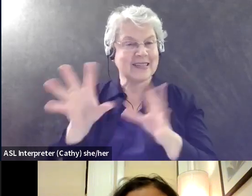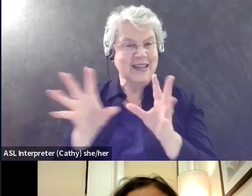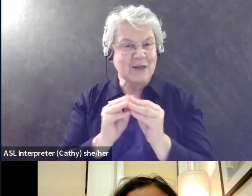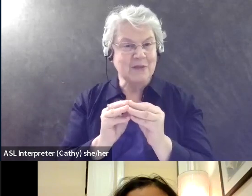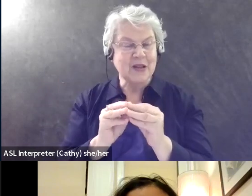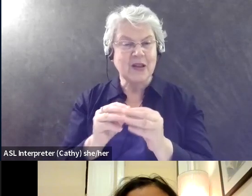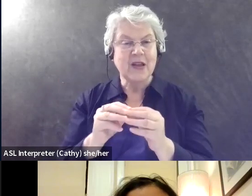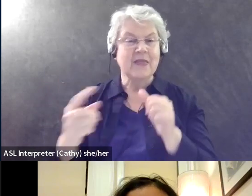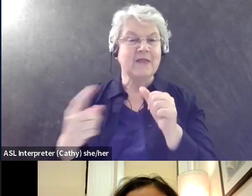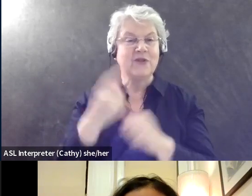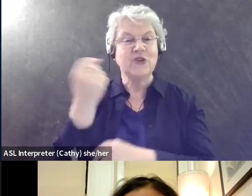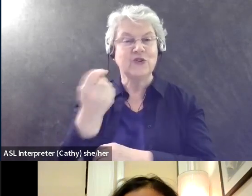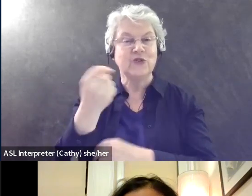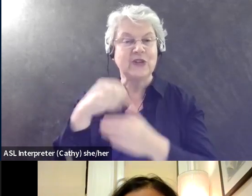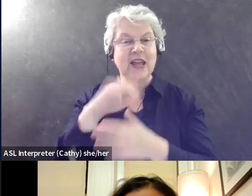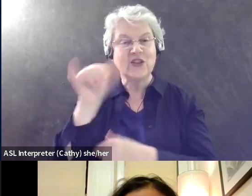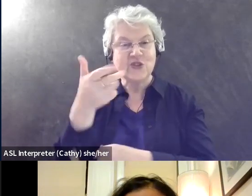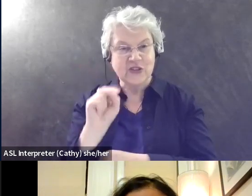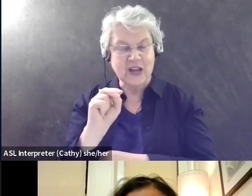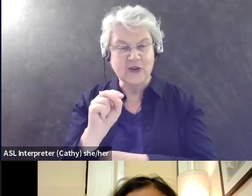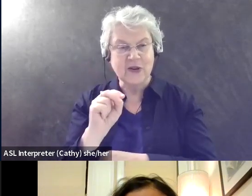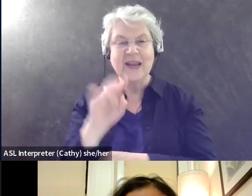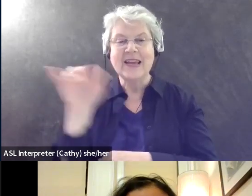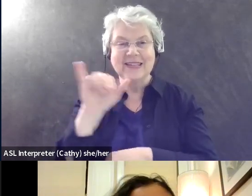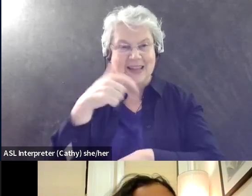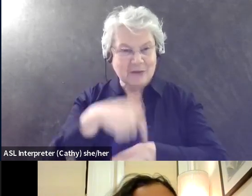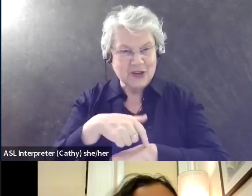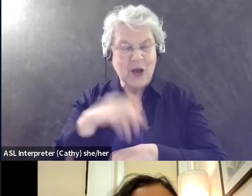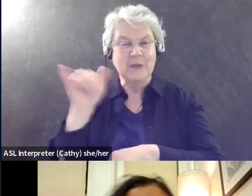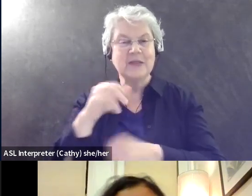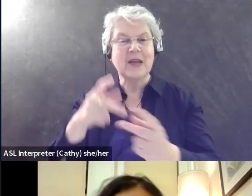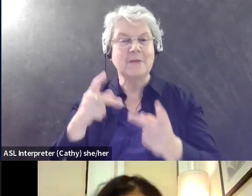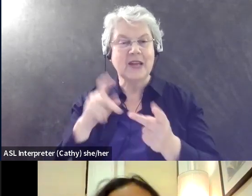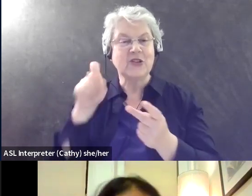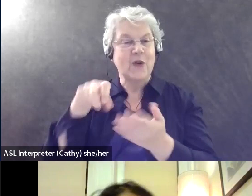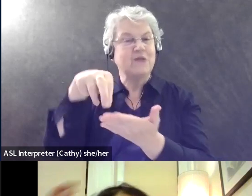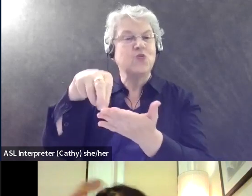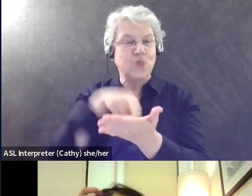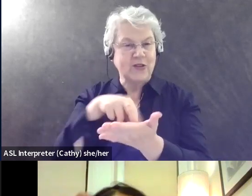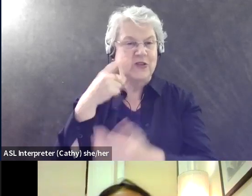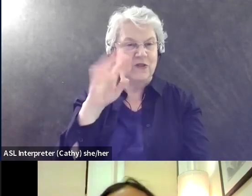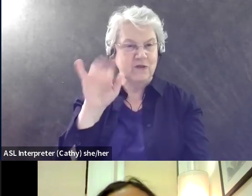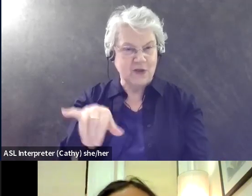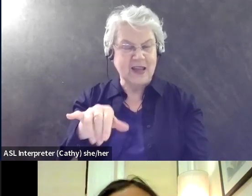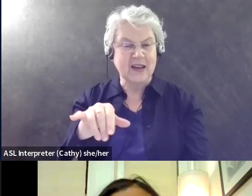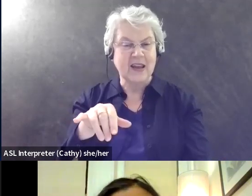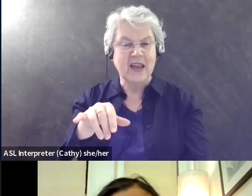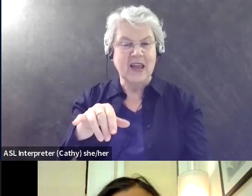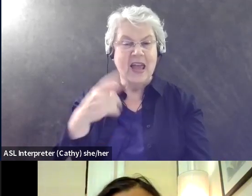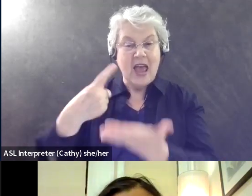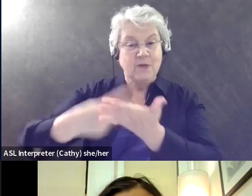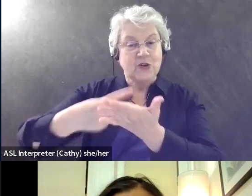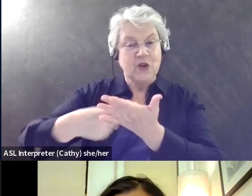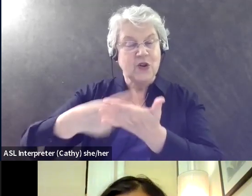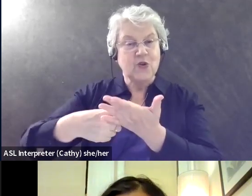Tuesday of January, same time, same place. You have to register for it separately though. And, um, I'll be speaking with Carissa supporters who